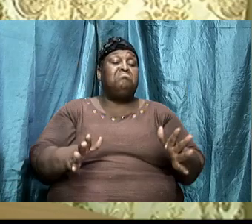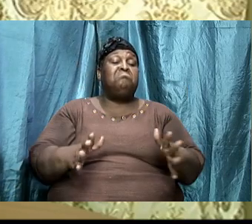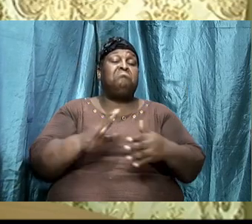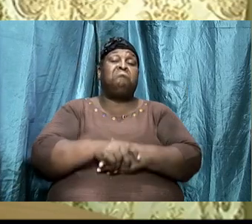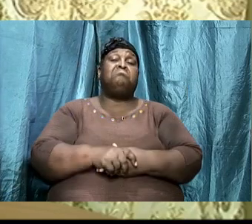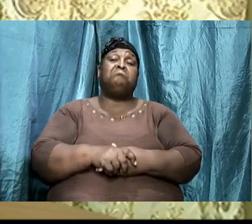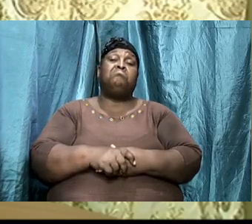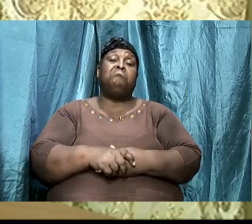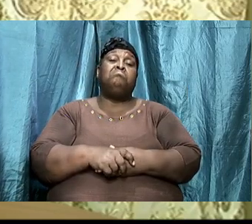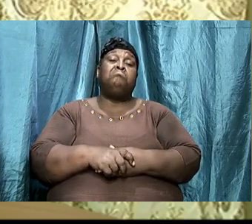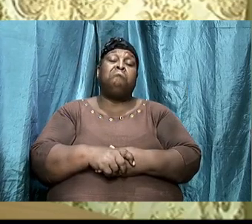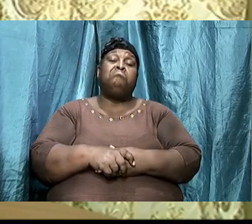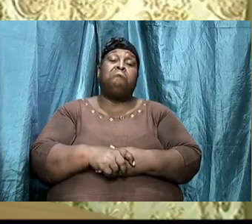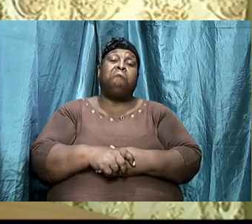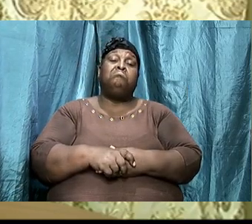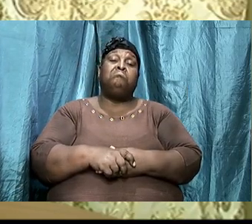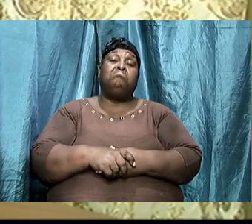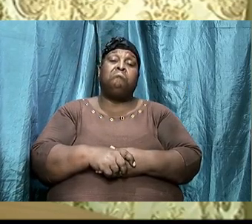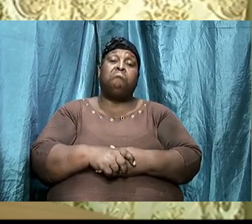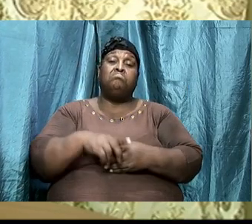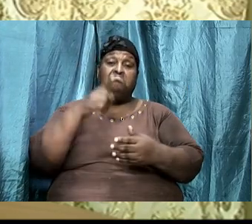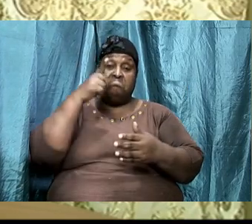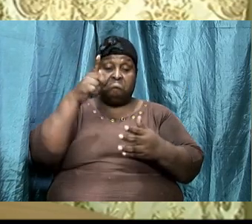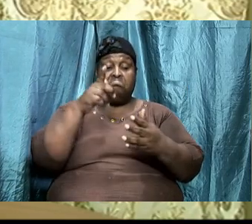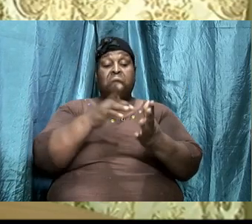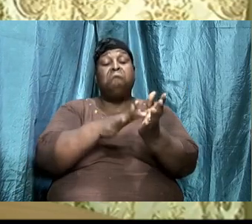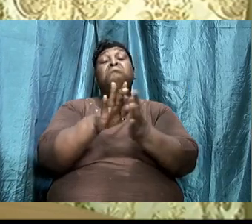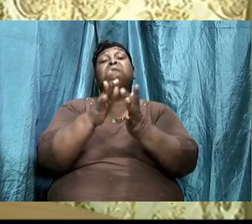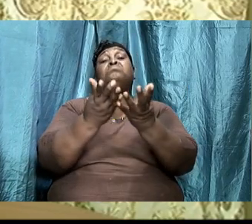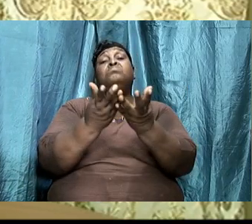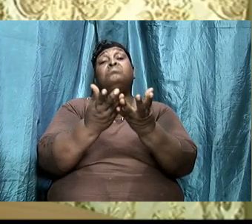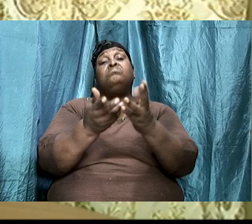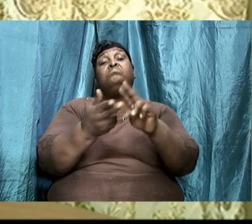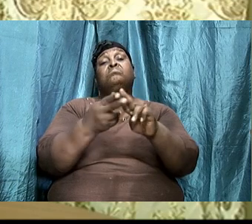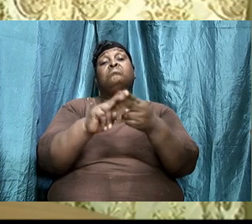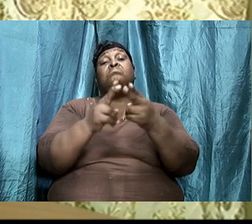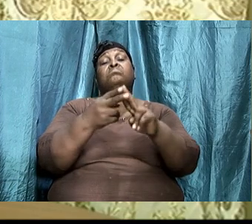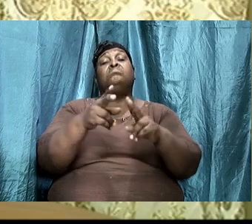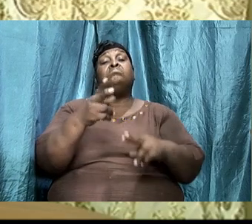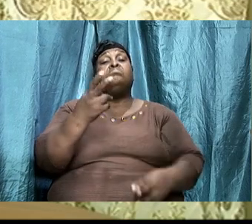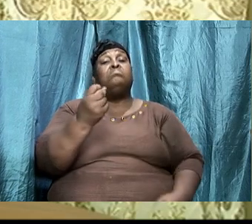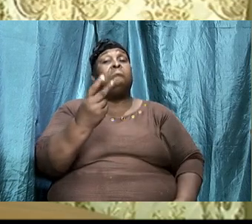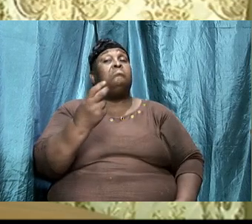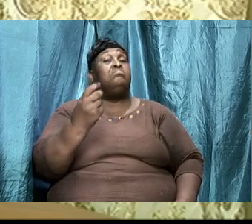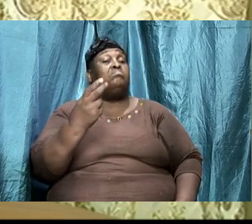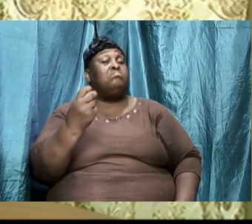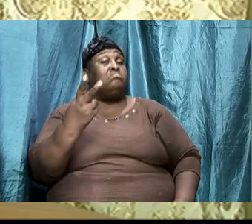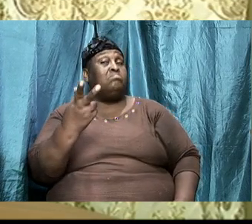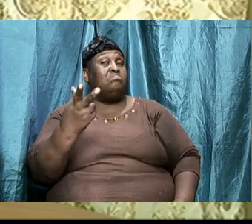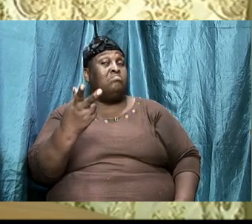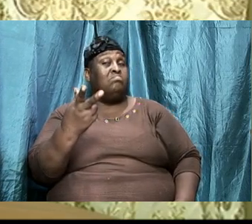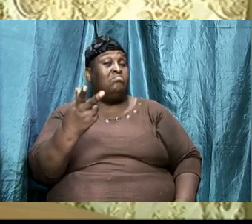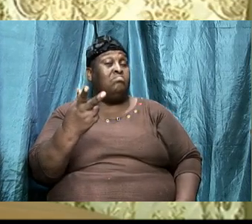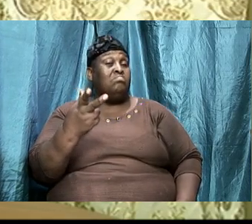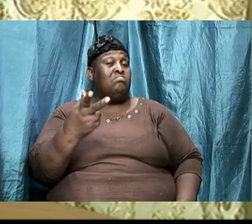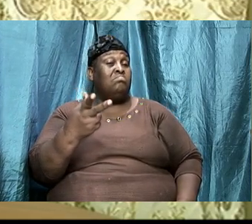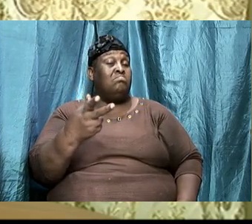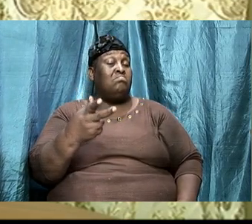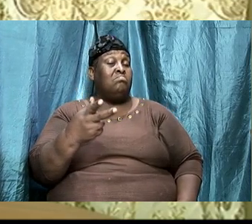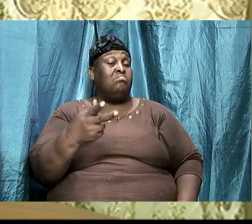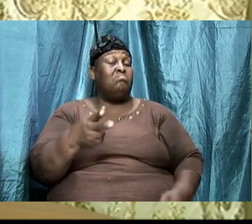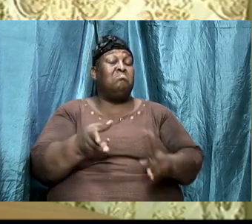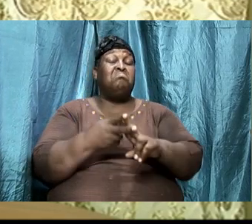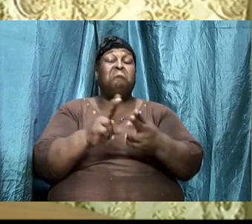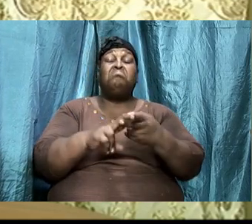Numbers, the book of Numbers chapter 13, it's a bit read, but we can read some of it. Numbers chapter